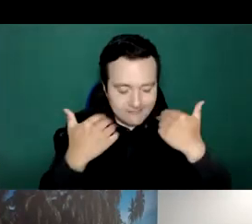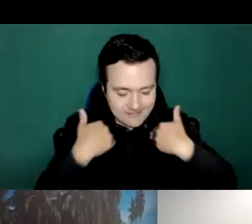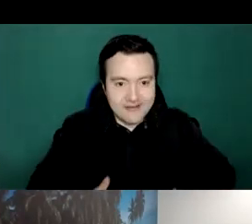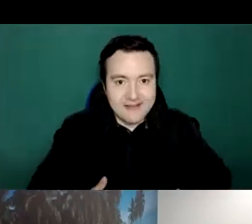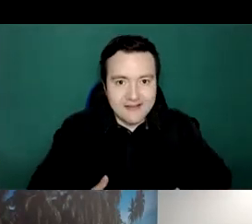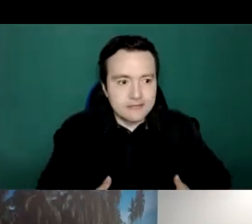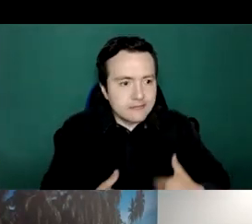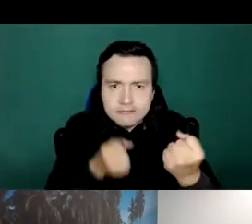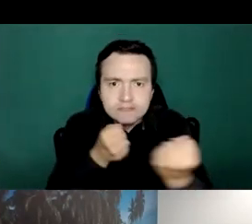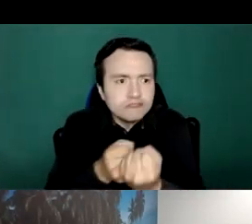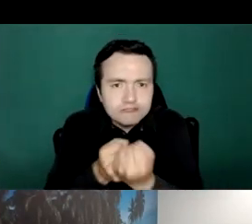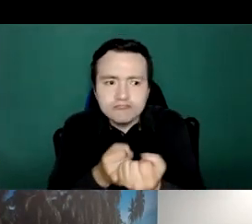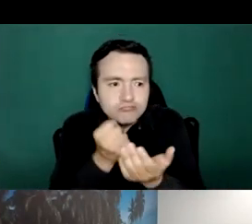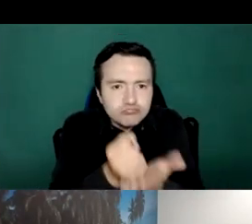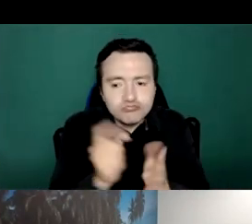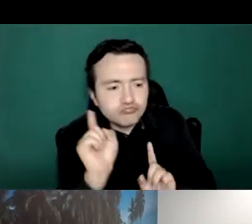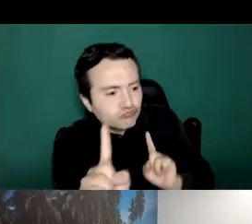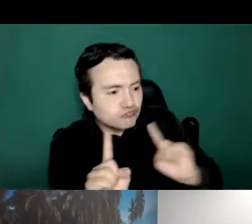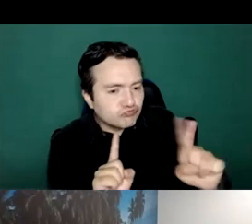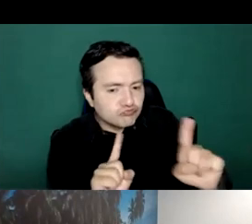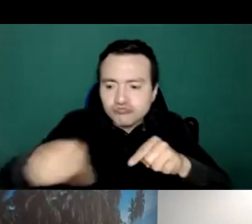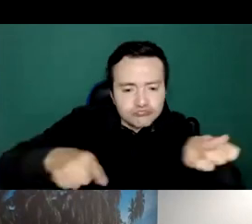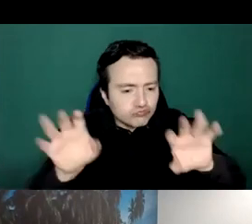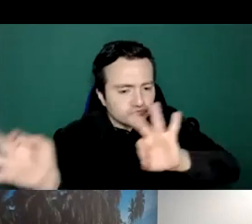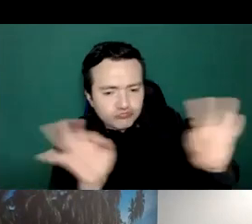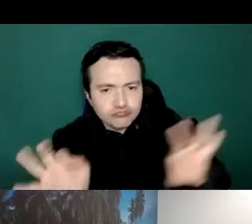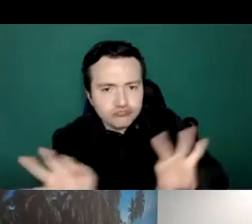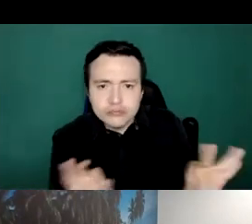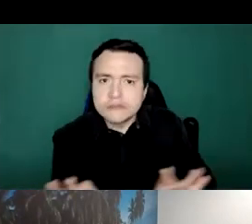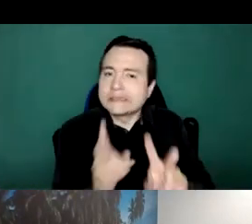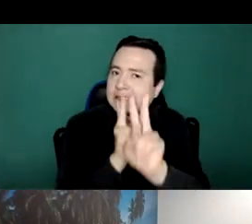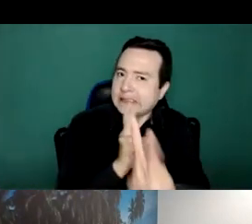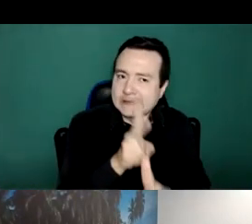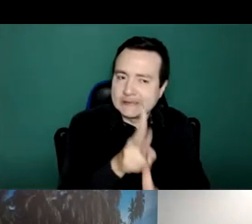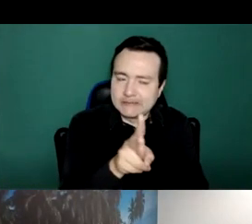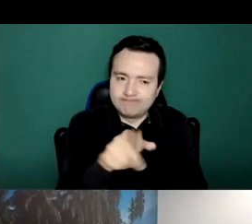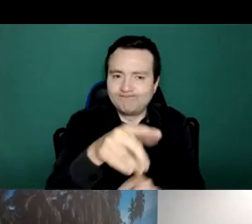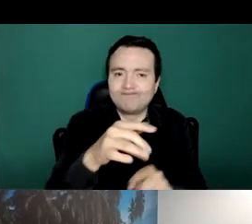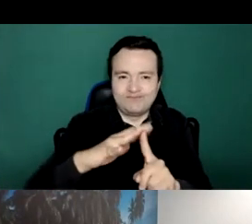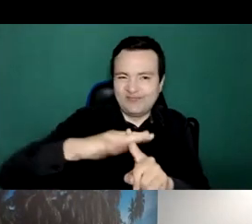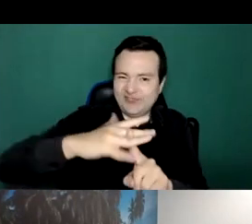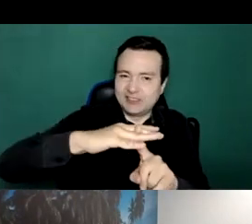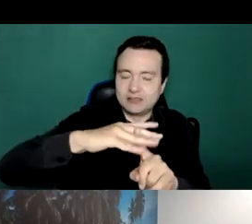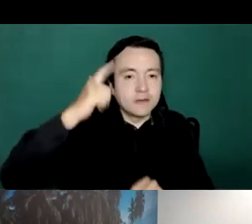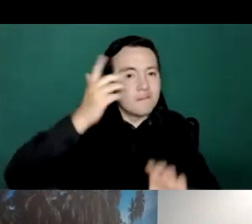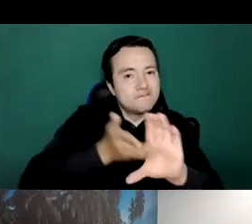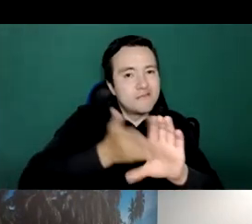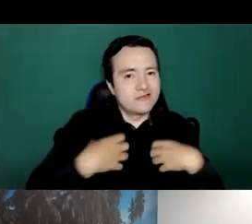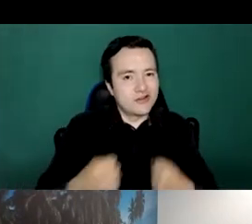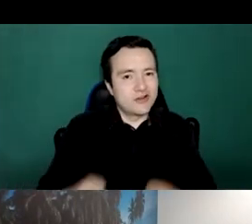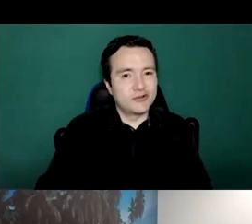rapid response uh team rapid response teams have been set up as well as intersectoral support in